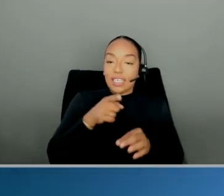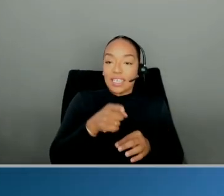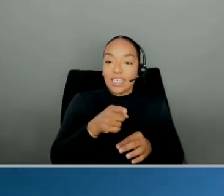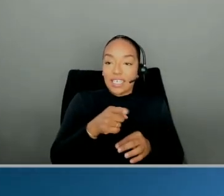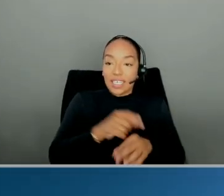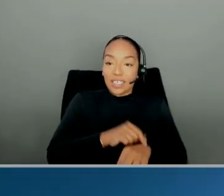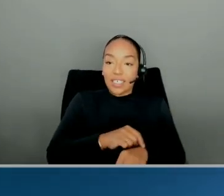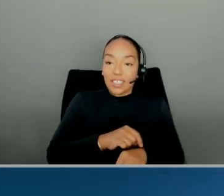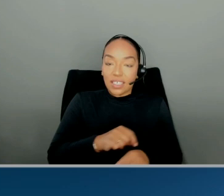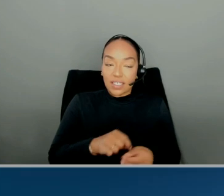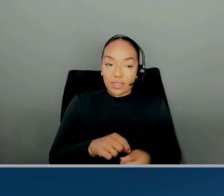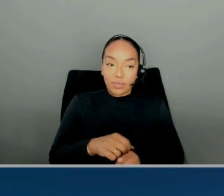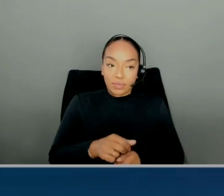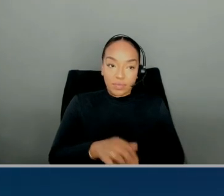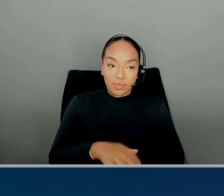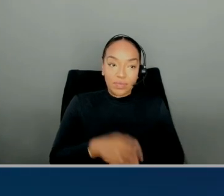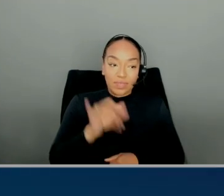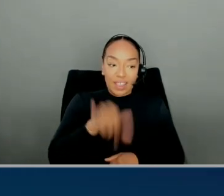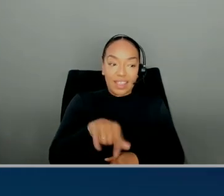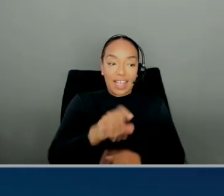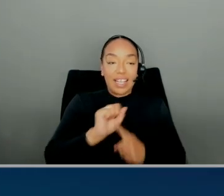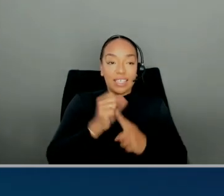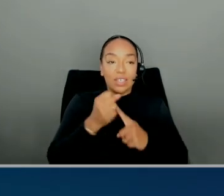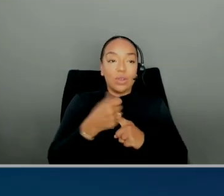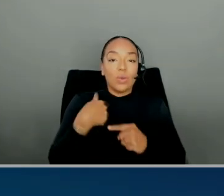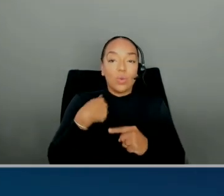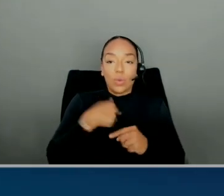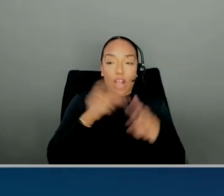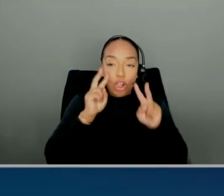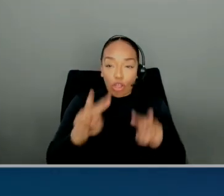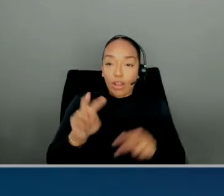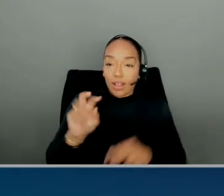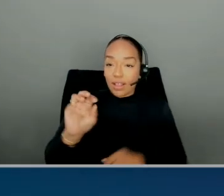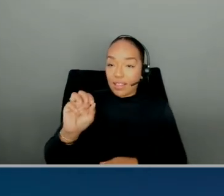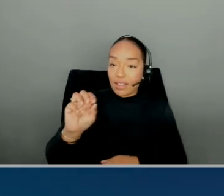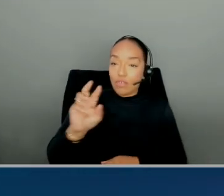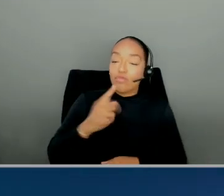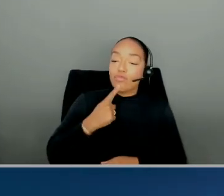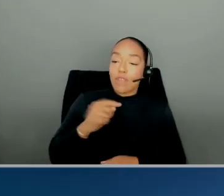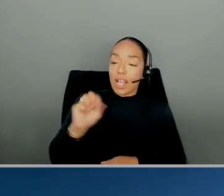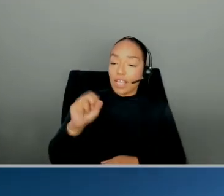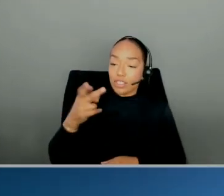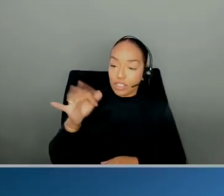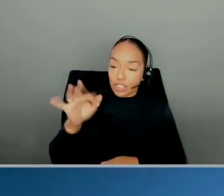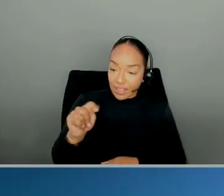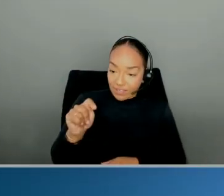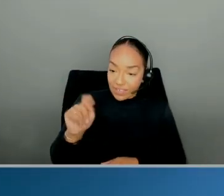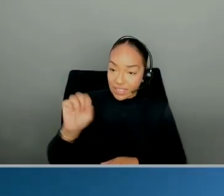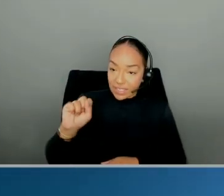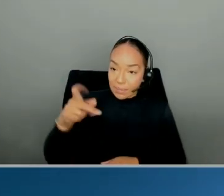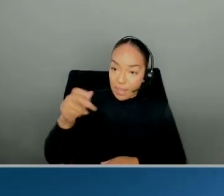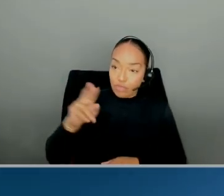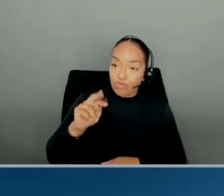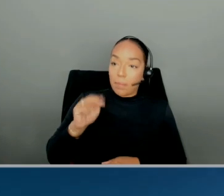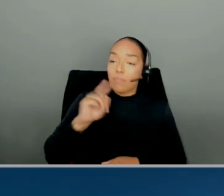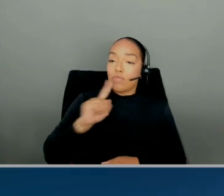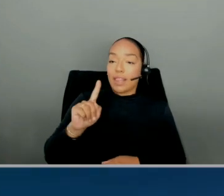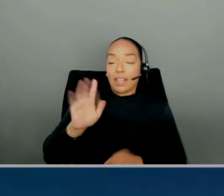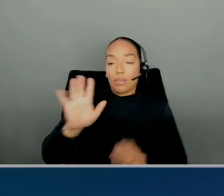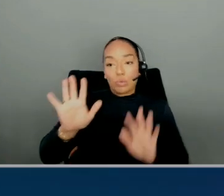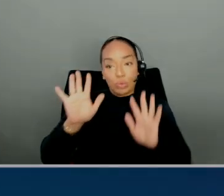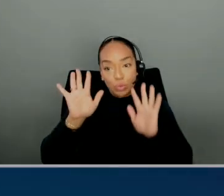improvement that we get, in this case, I looked at the Redshift Spectrum is really great, right? So I can go,